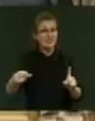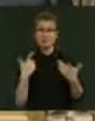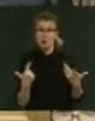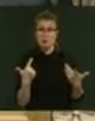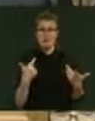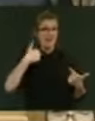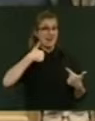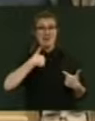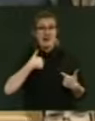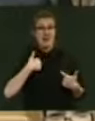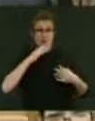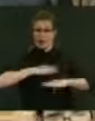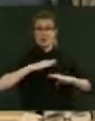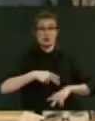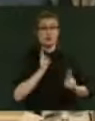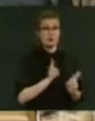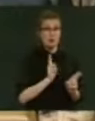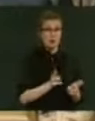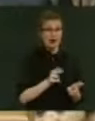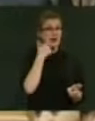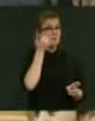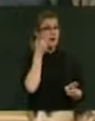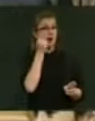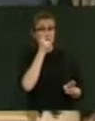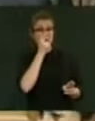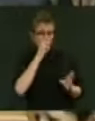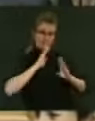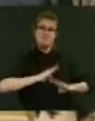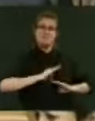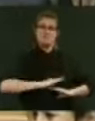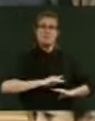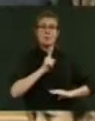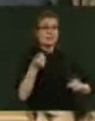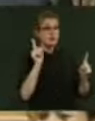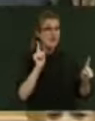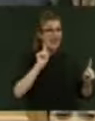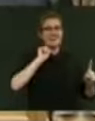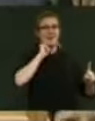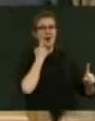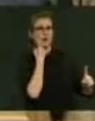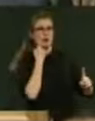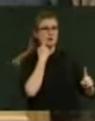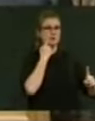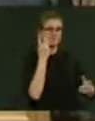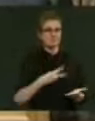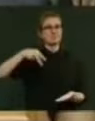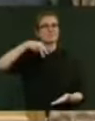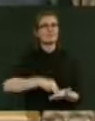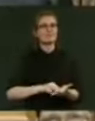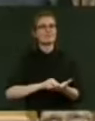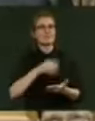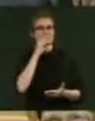Mr Speaker, we're going to speak up. We're going to speak up. Mr Speaker, since the Māori Party was created 11 years ago,